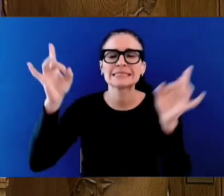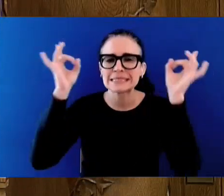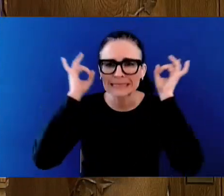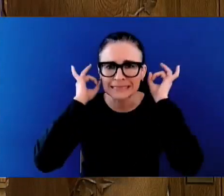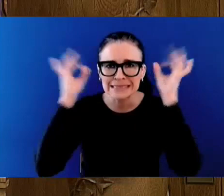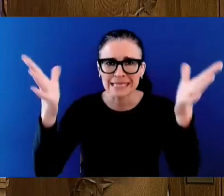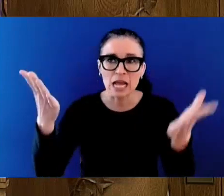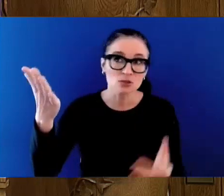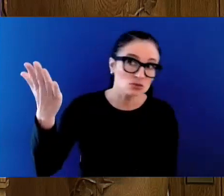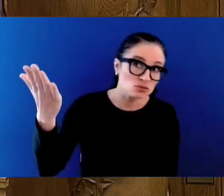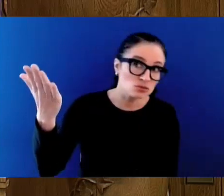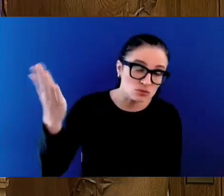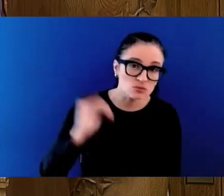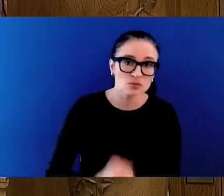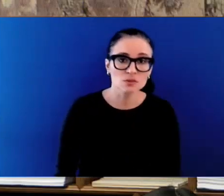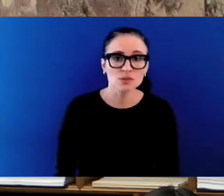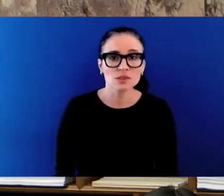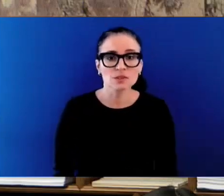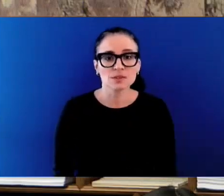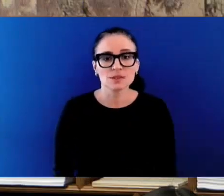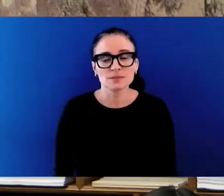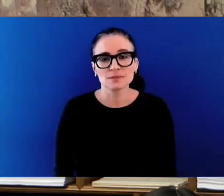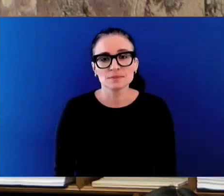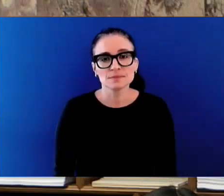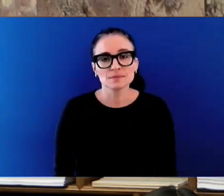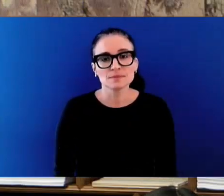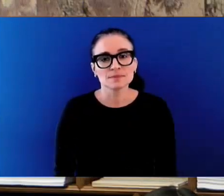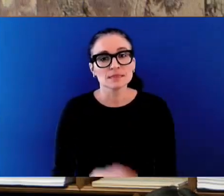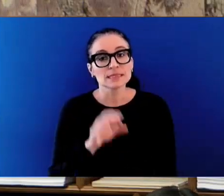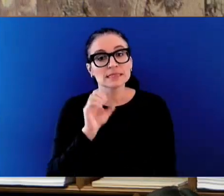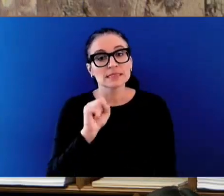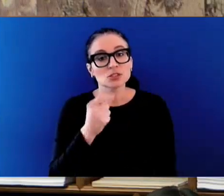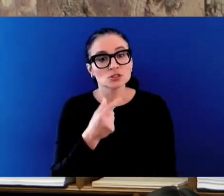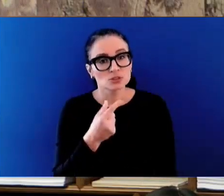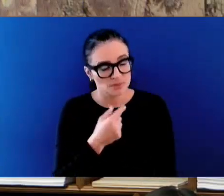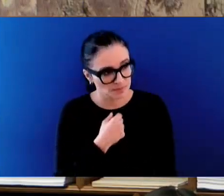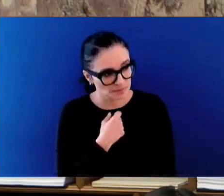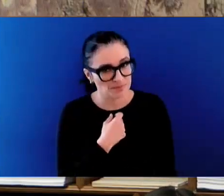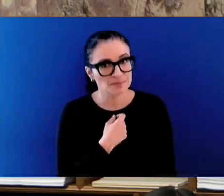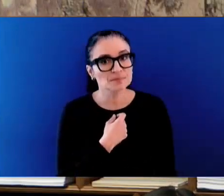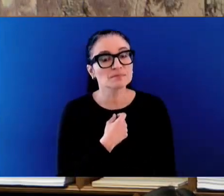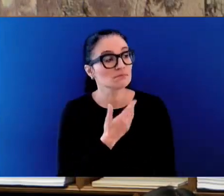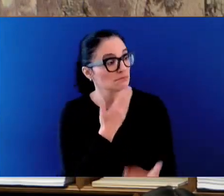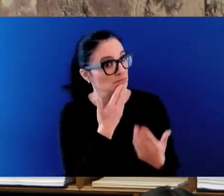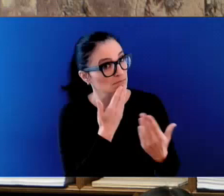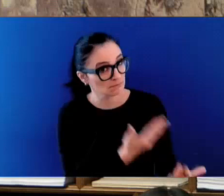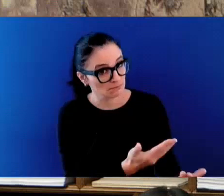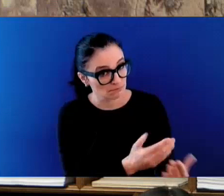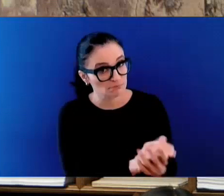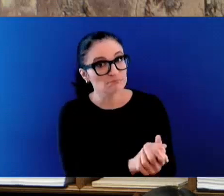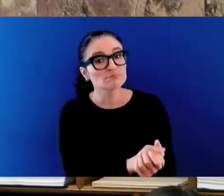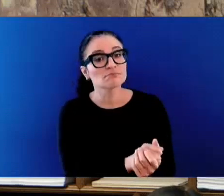Thank you, Honourable Speaker. I listen to the members' opposites, and